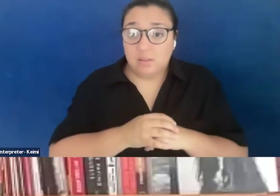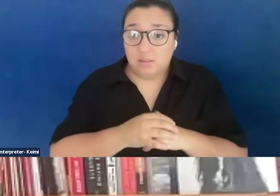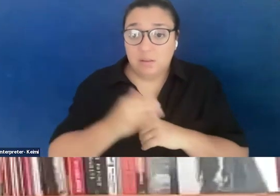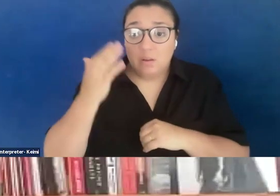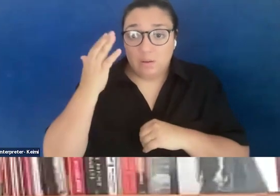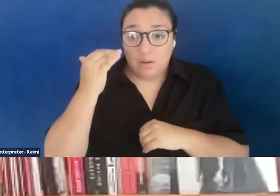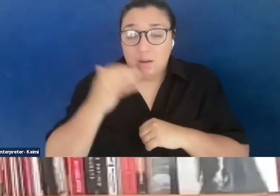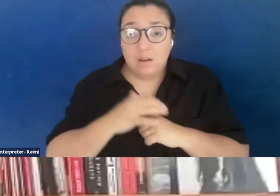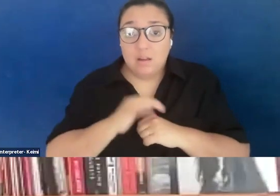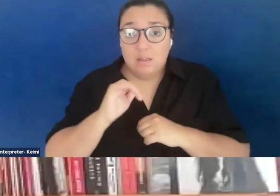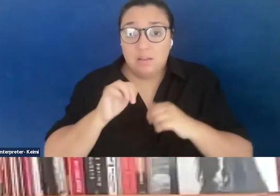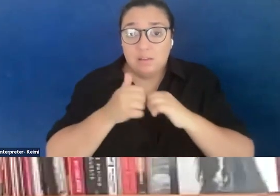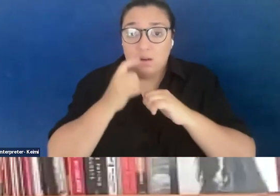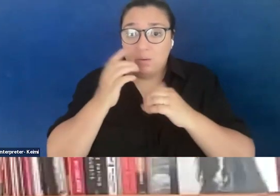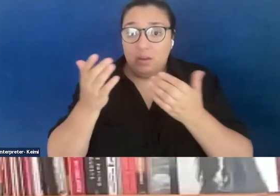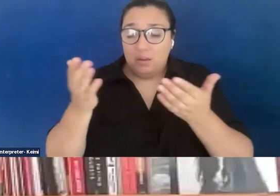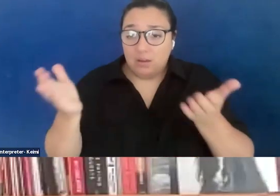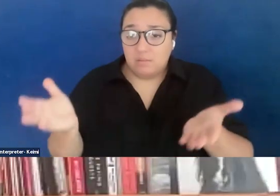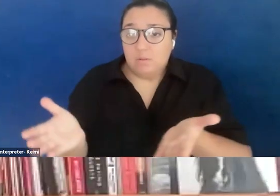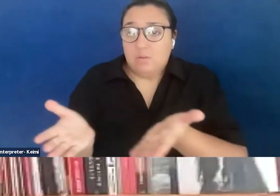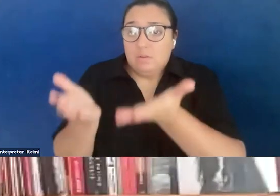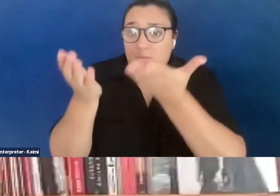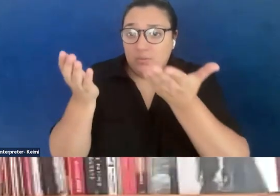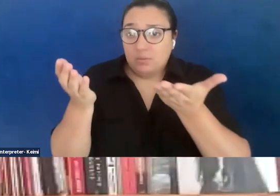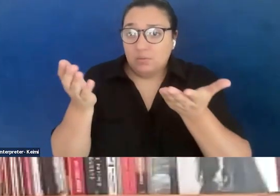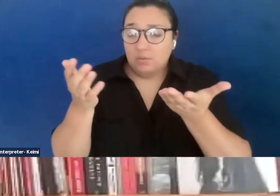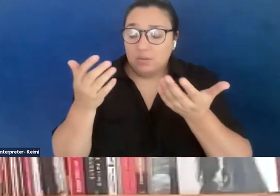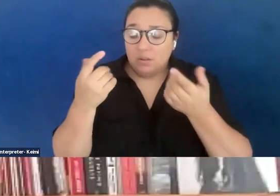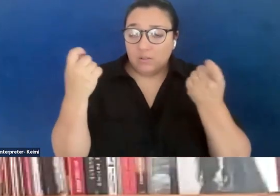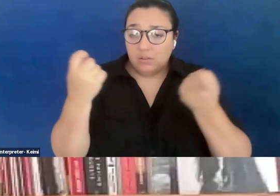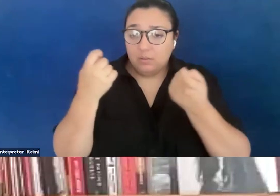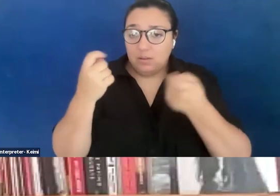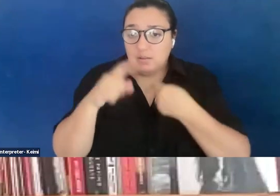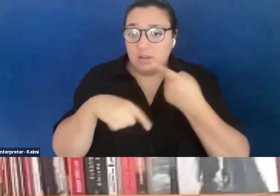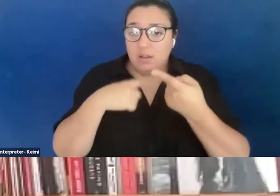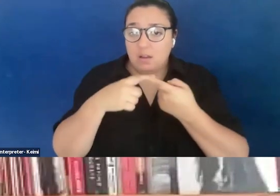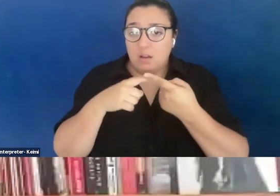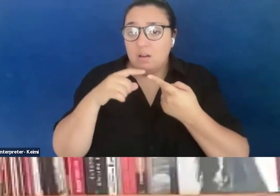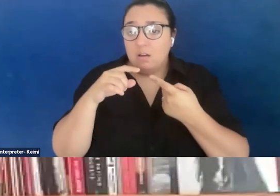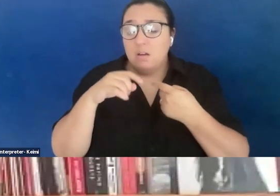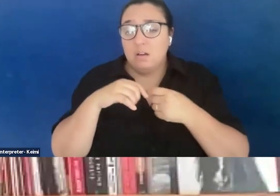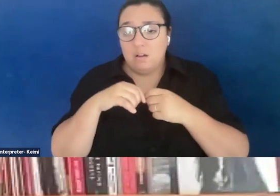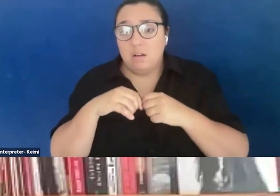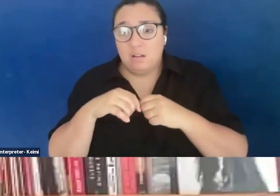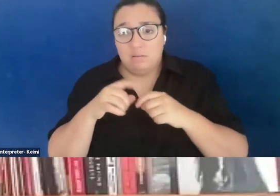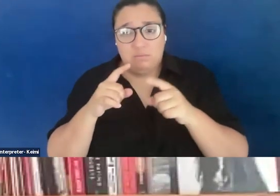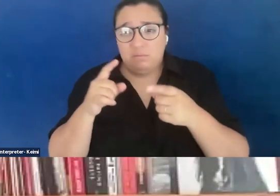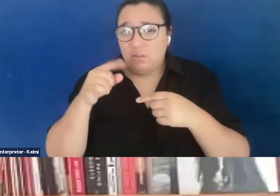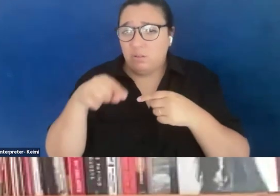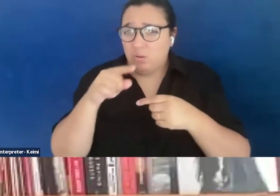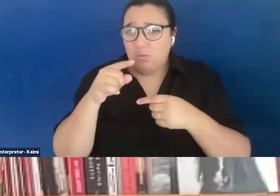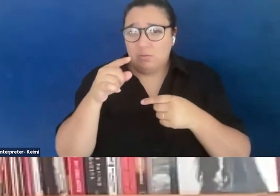to lift up and celebrate the way that Melanie Yazzie brought the fire this morning. There is a certain kind of clarity